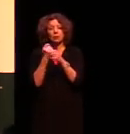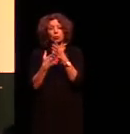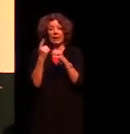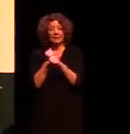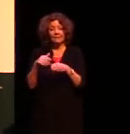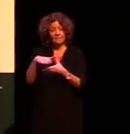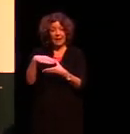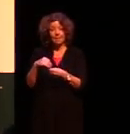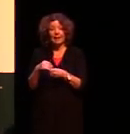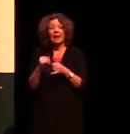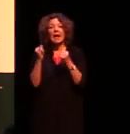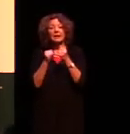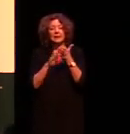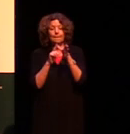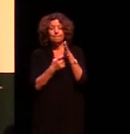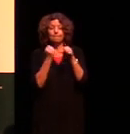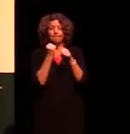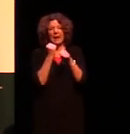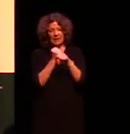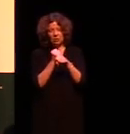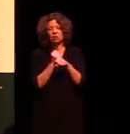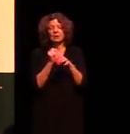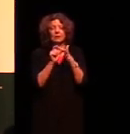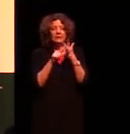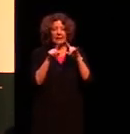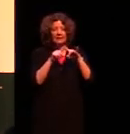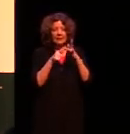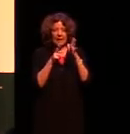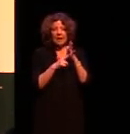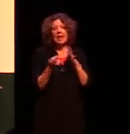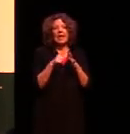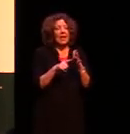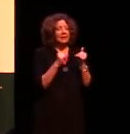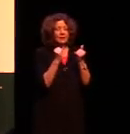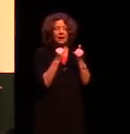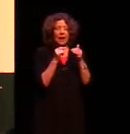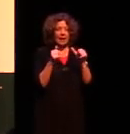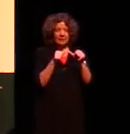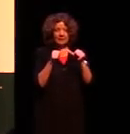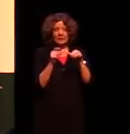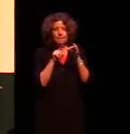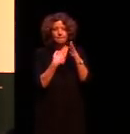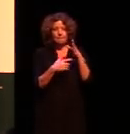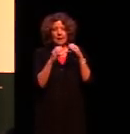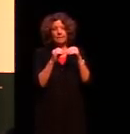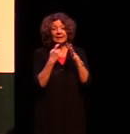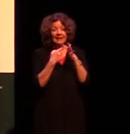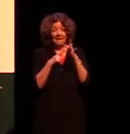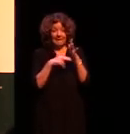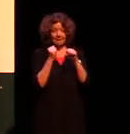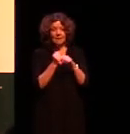family, Aunty Marge Dixon and Aunty Barb Keely. Welcome tonight. And further,